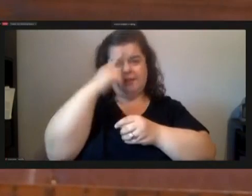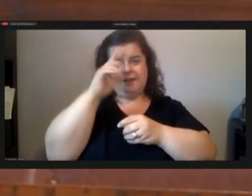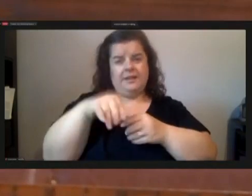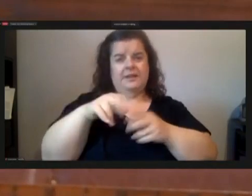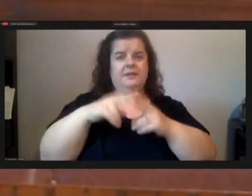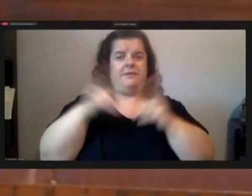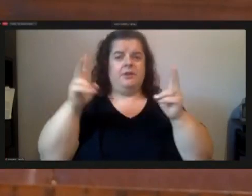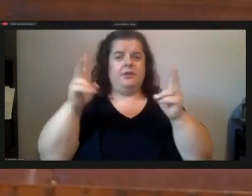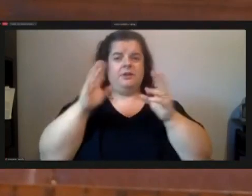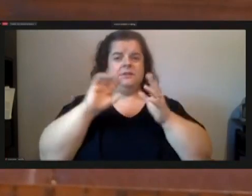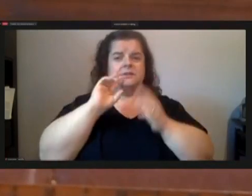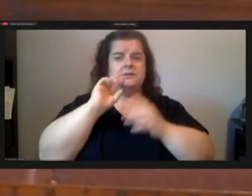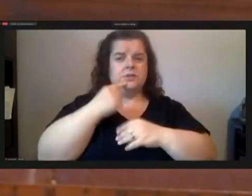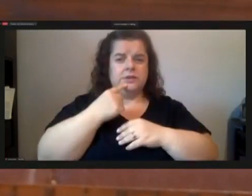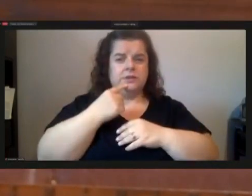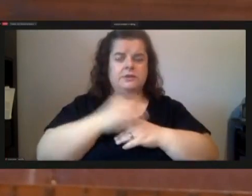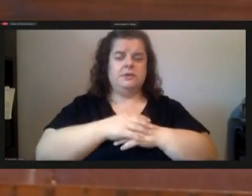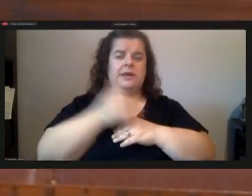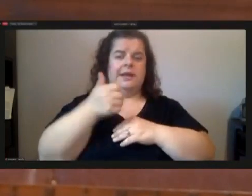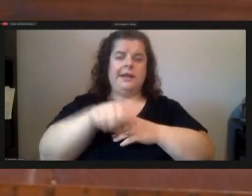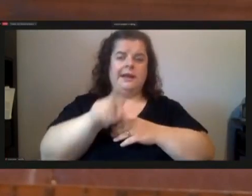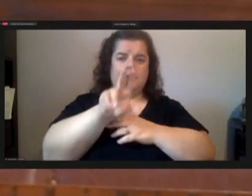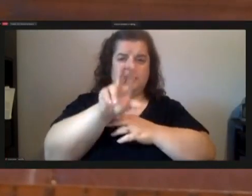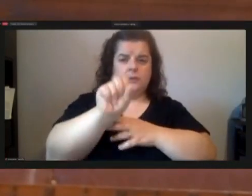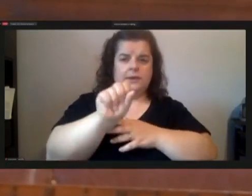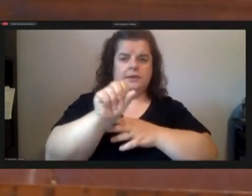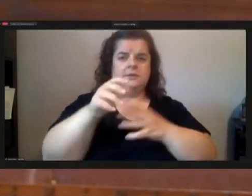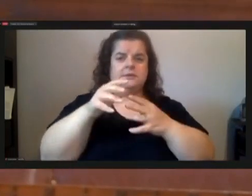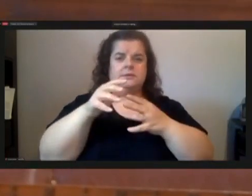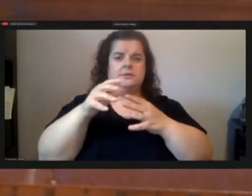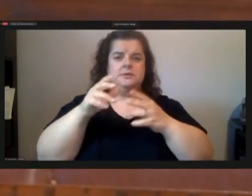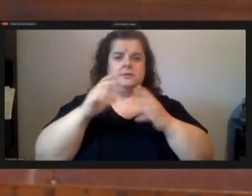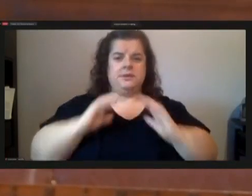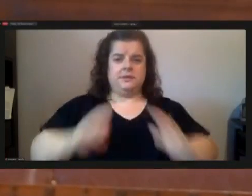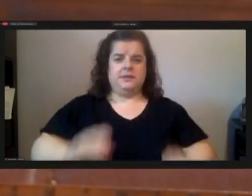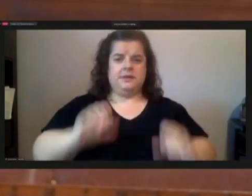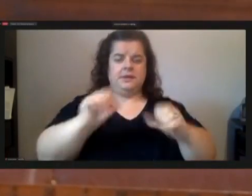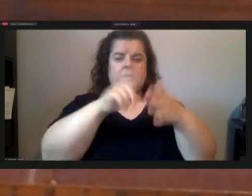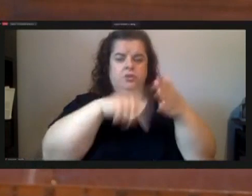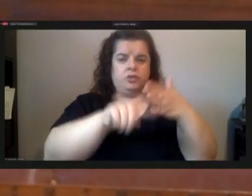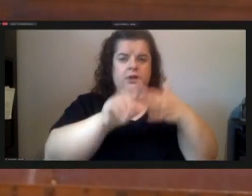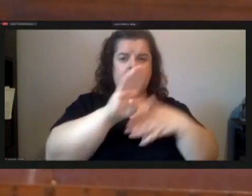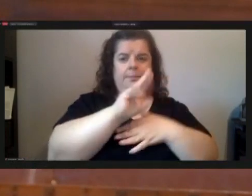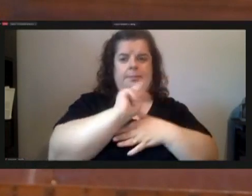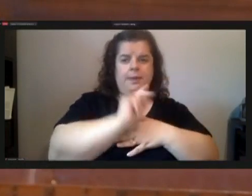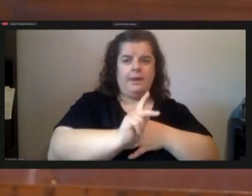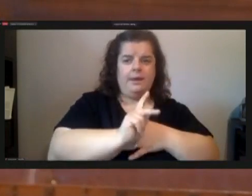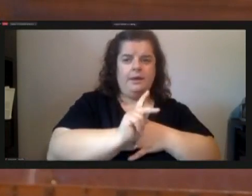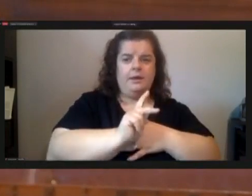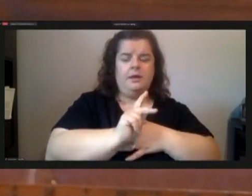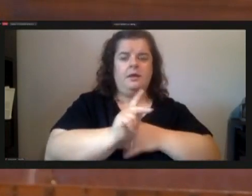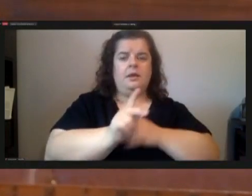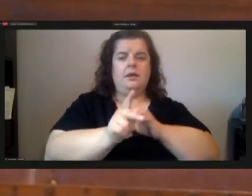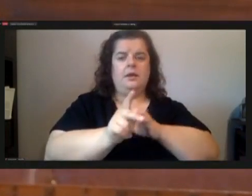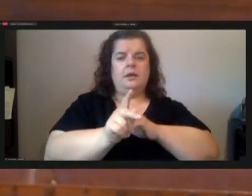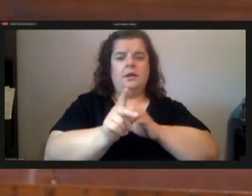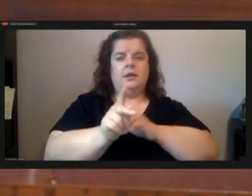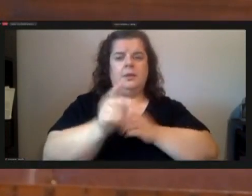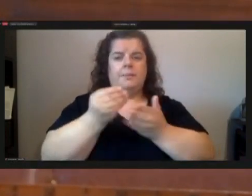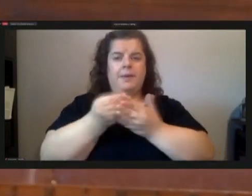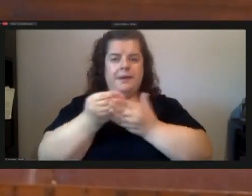um any u.s citizen uh can check a bank uh money deposit